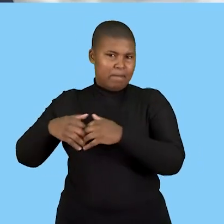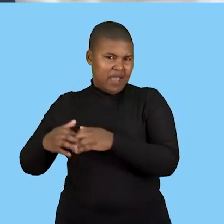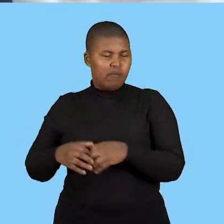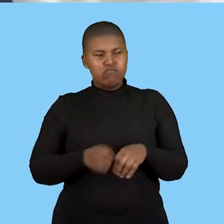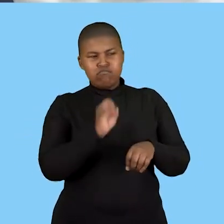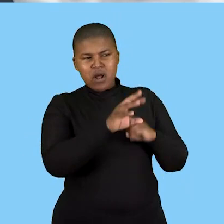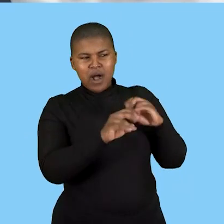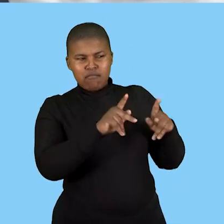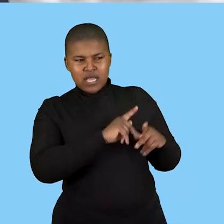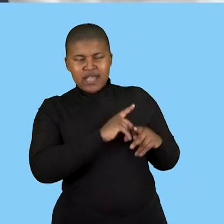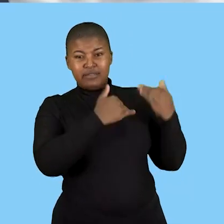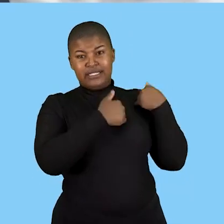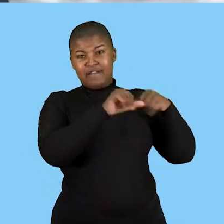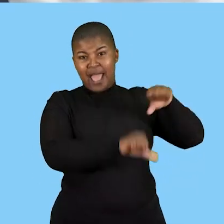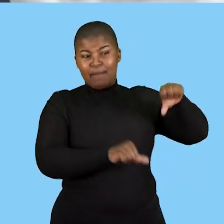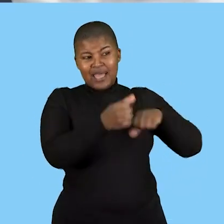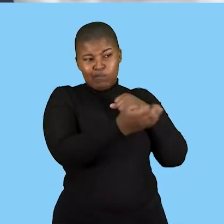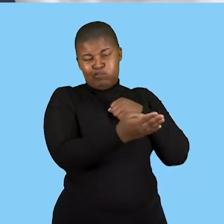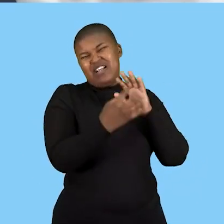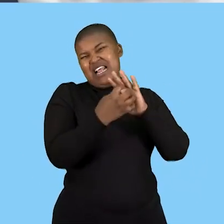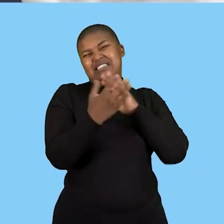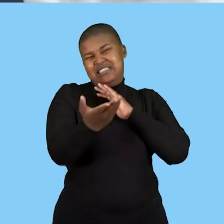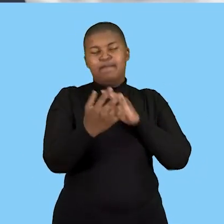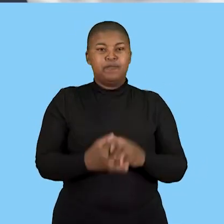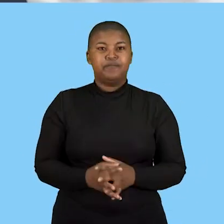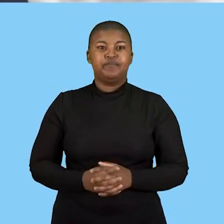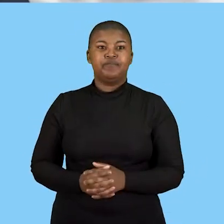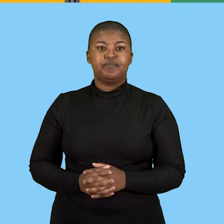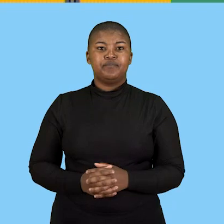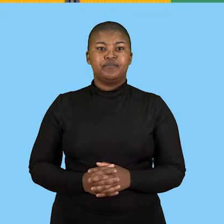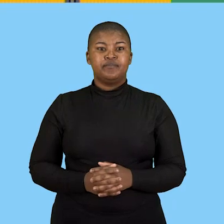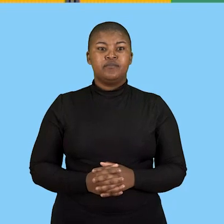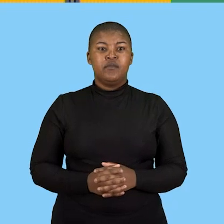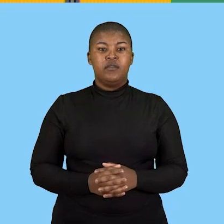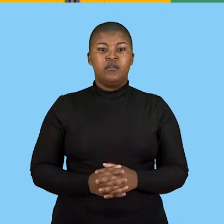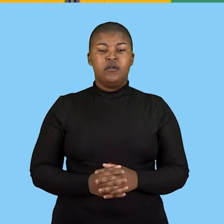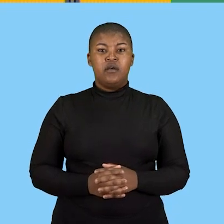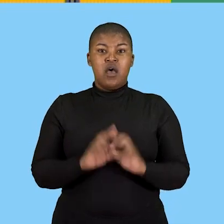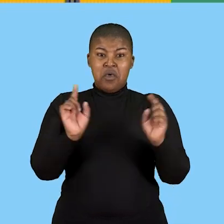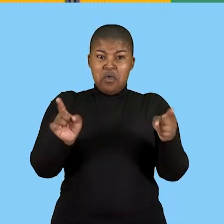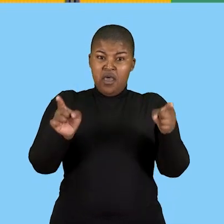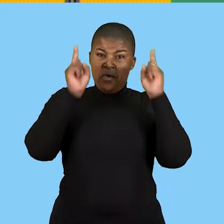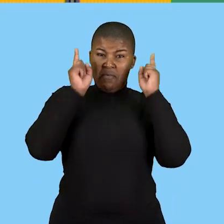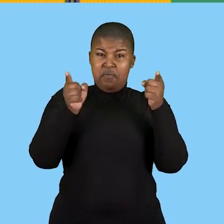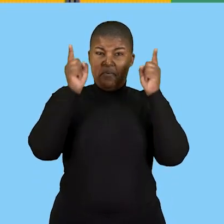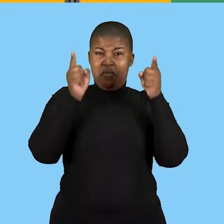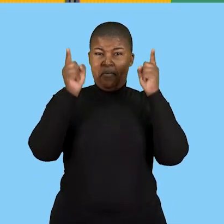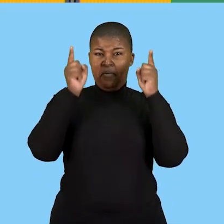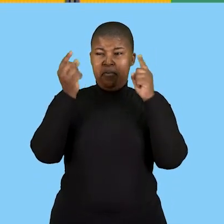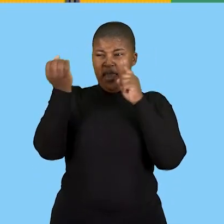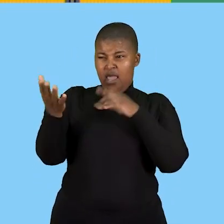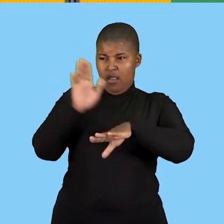do not harm the employees or workers then they should reduce dangers to workers and provide